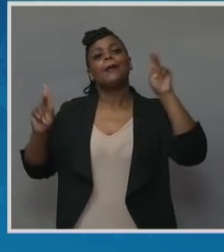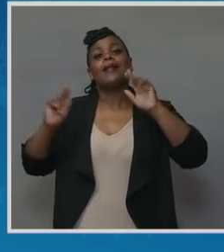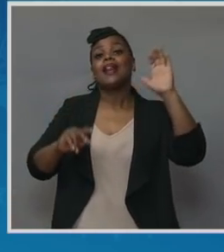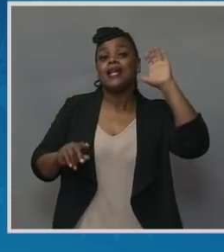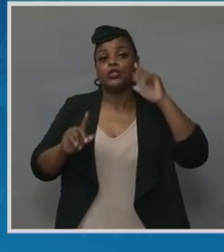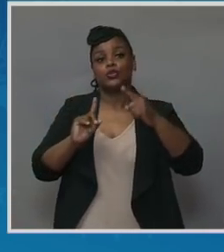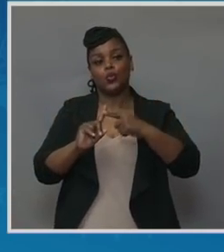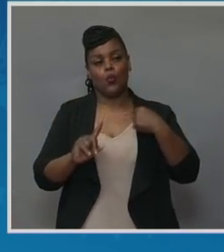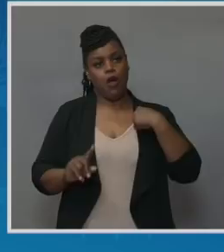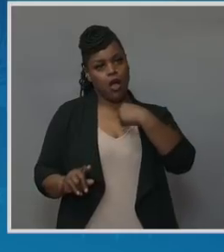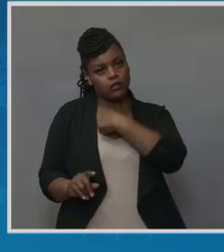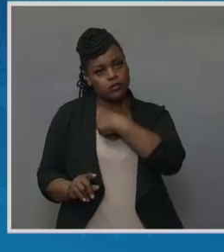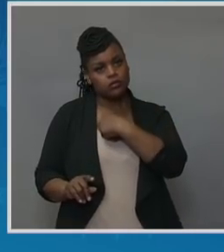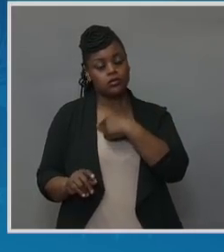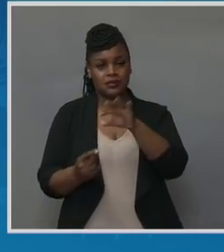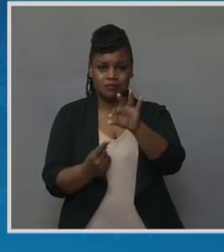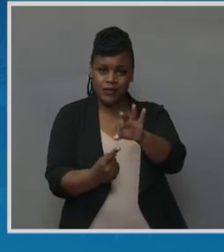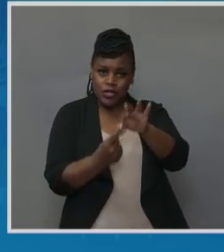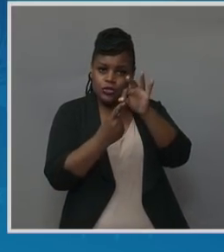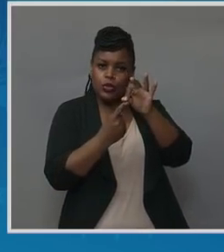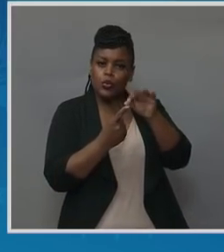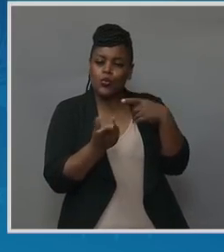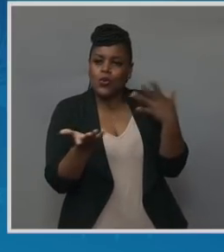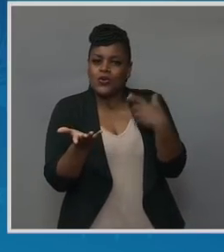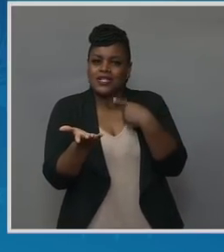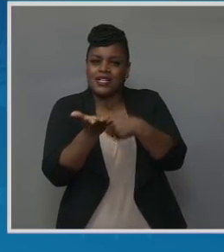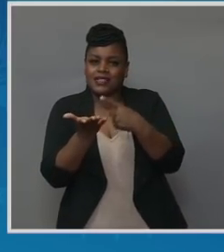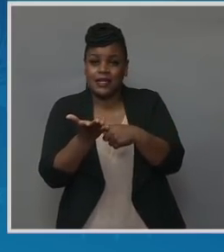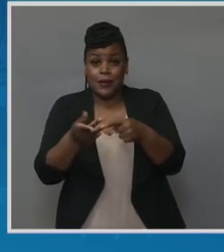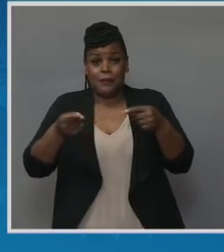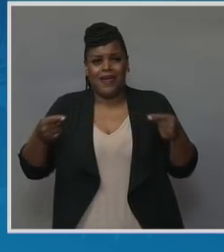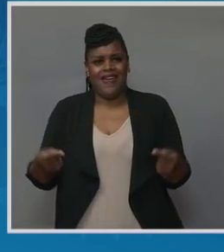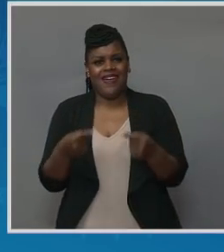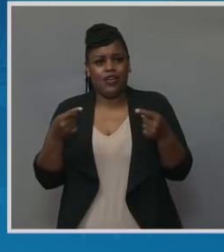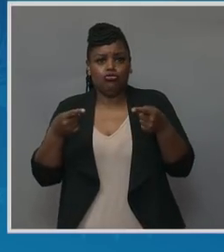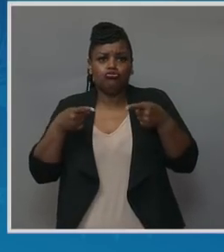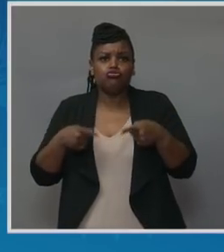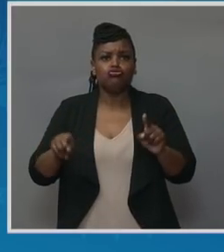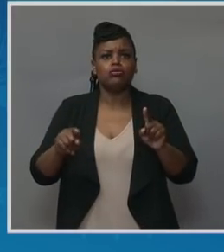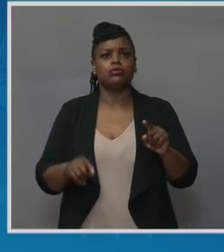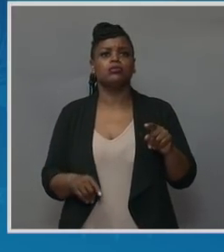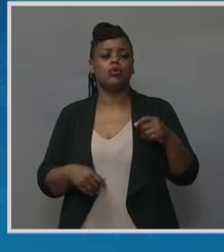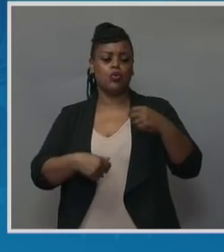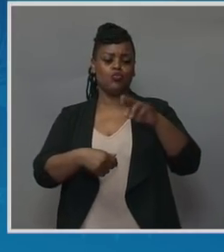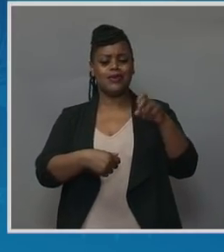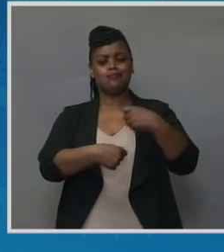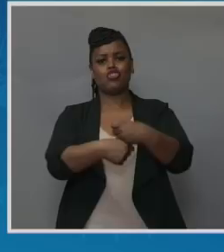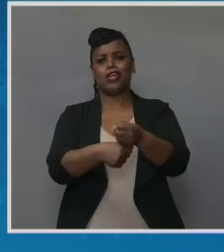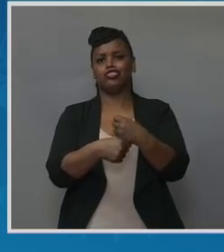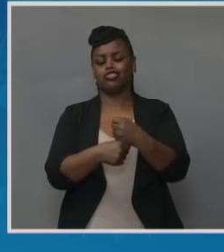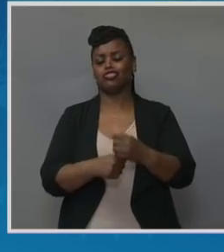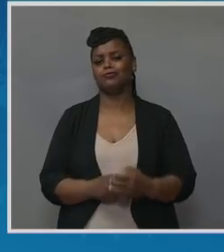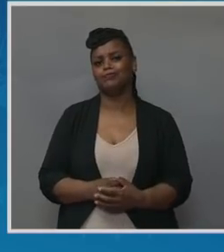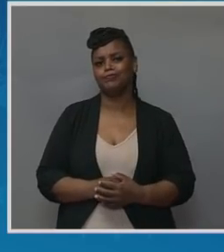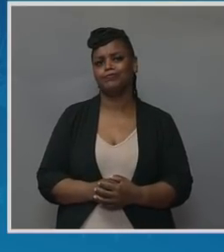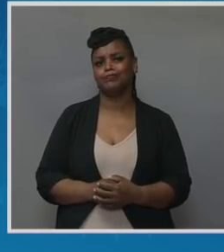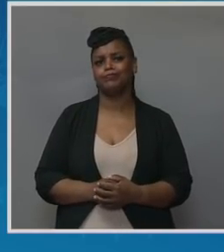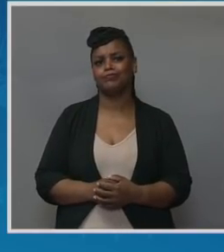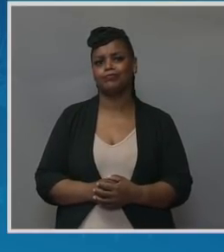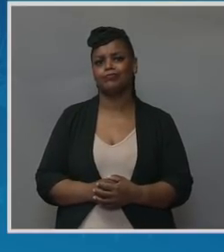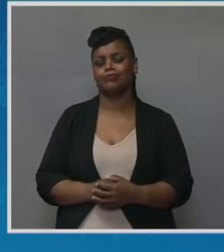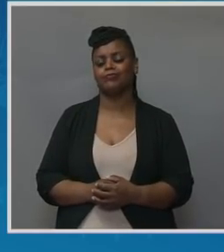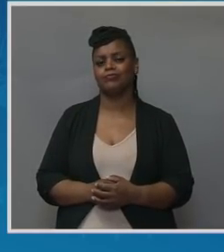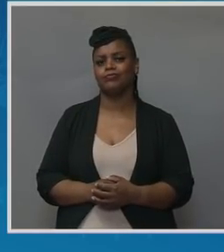when it comes to pain throughout the reproductive system. So I anticipate that there are women and